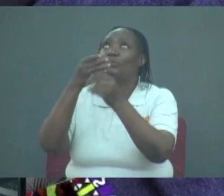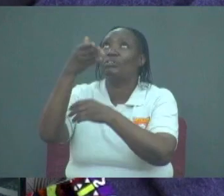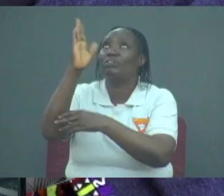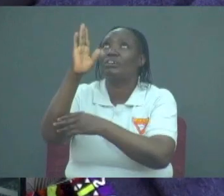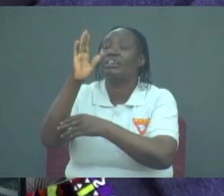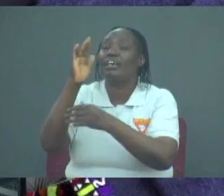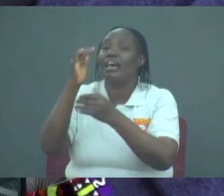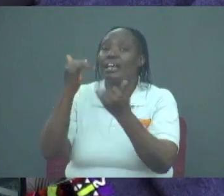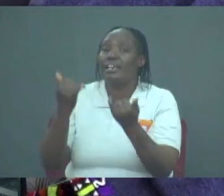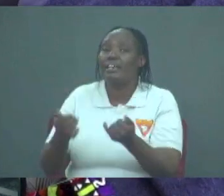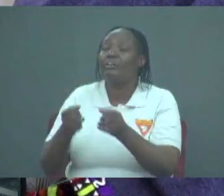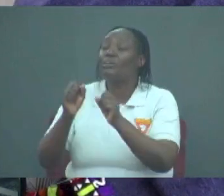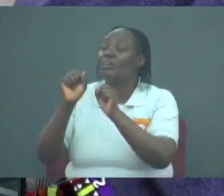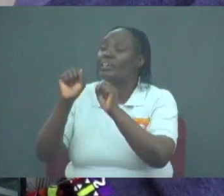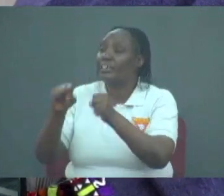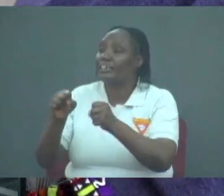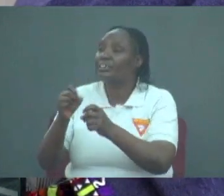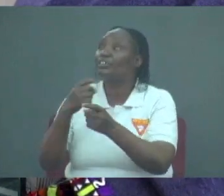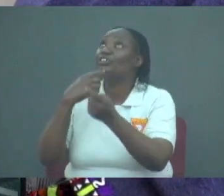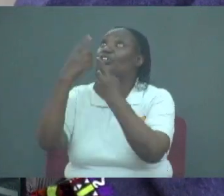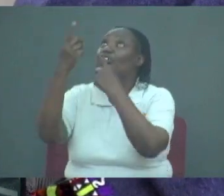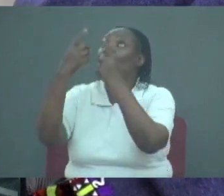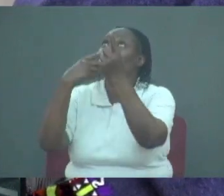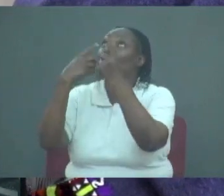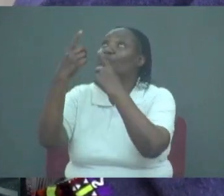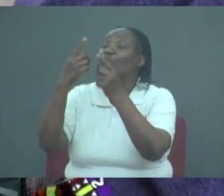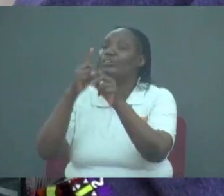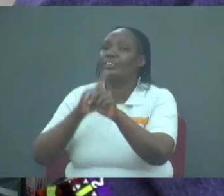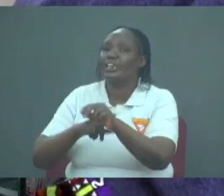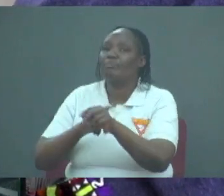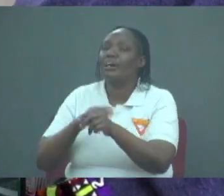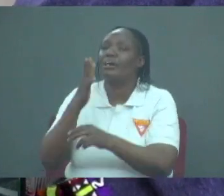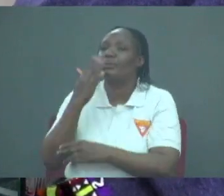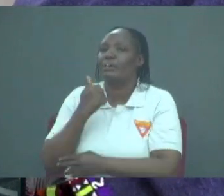can talk to you whenever I want to